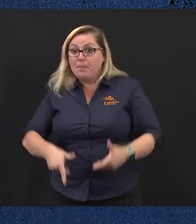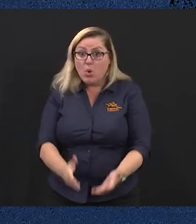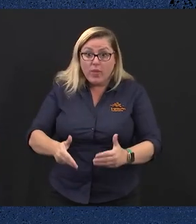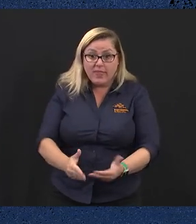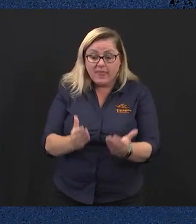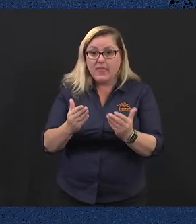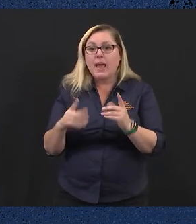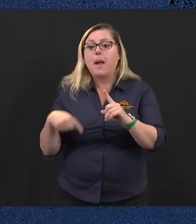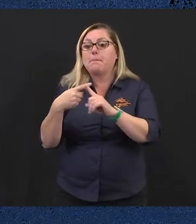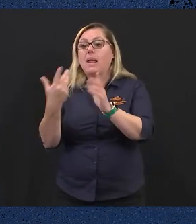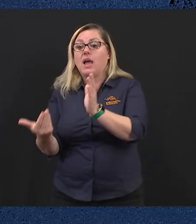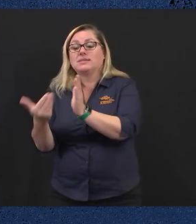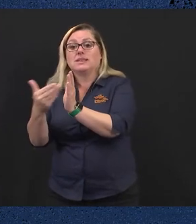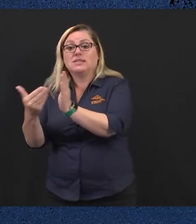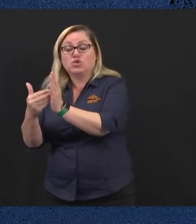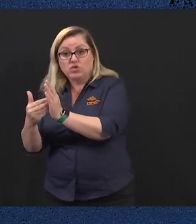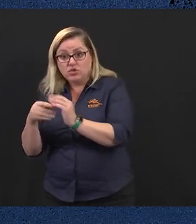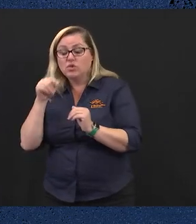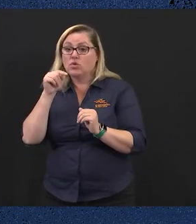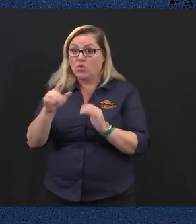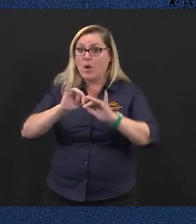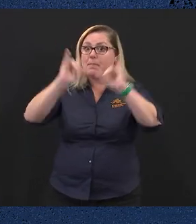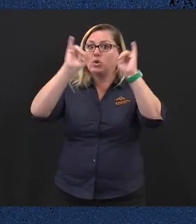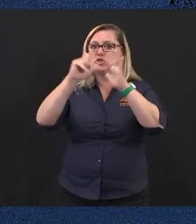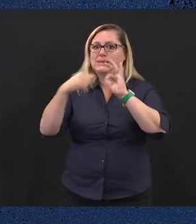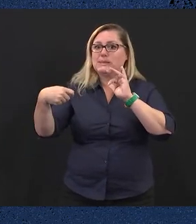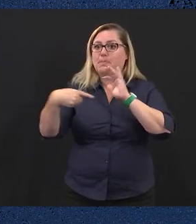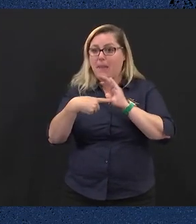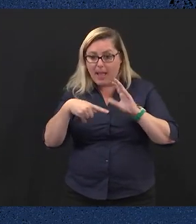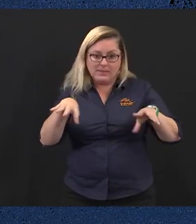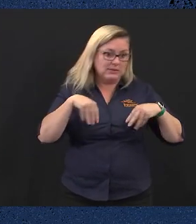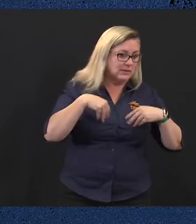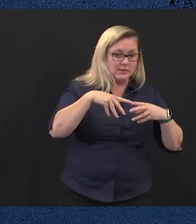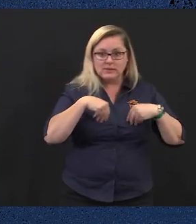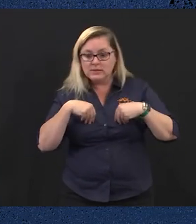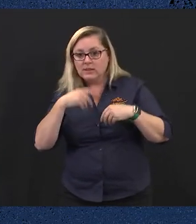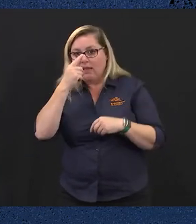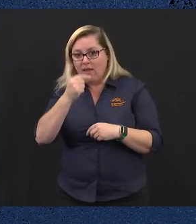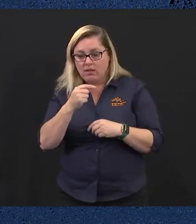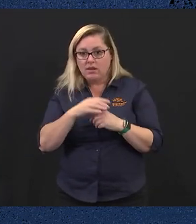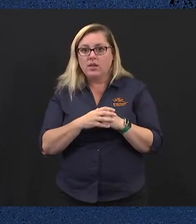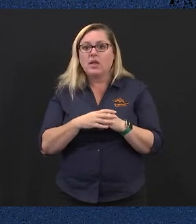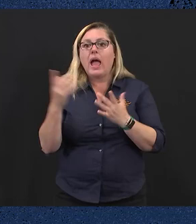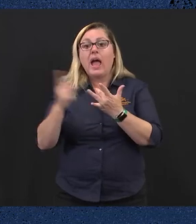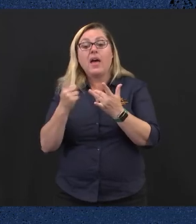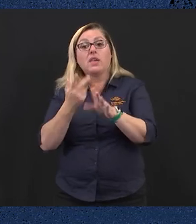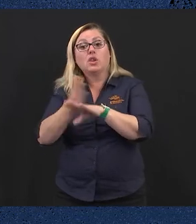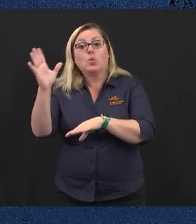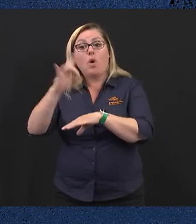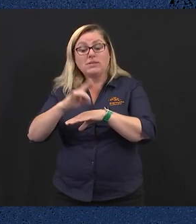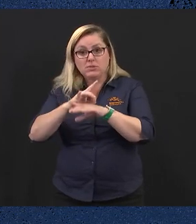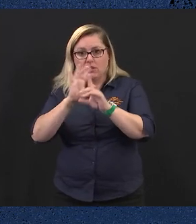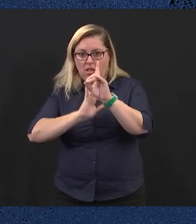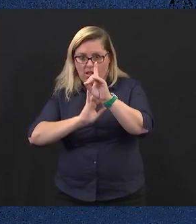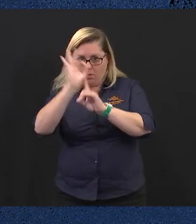additional emergency department presentations per year. Additionally, other new hospitals and upgrades